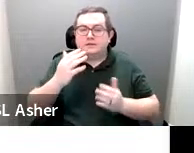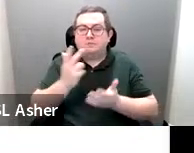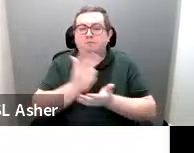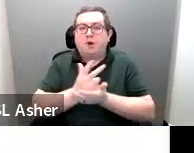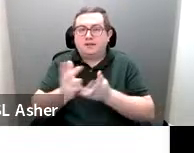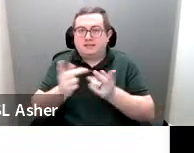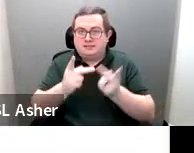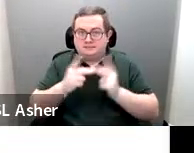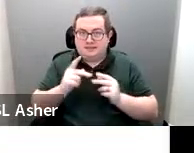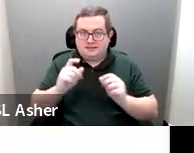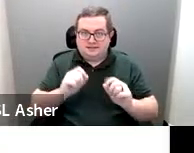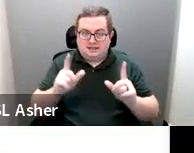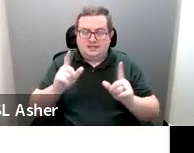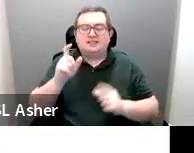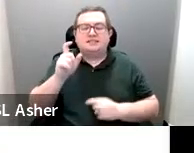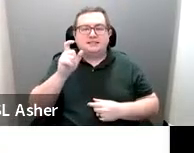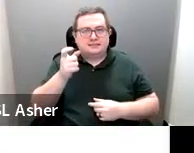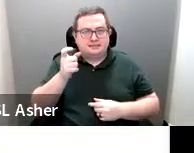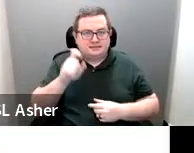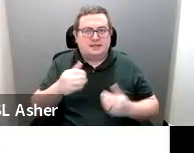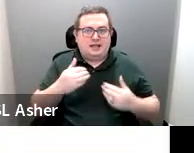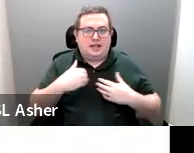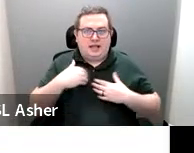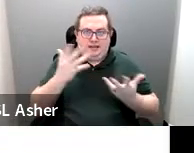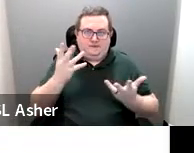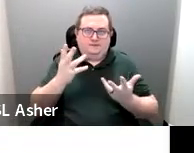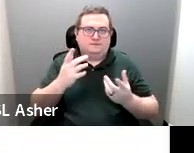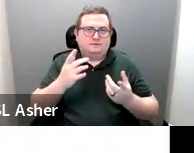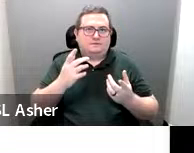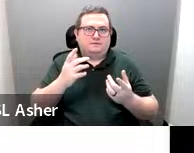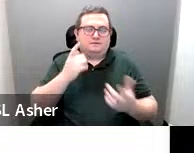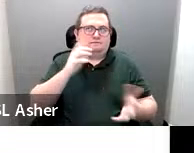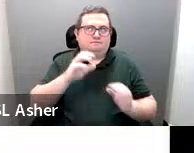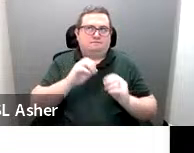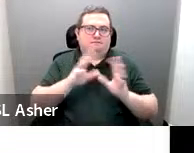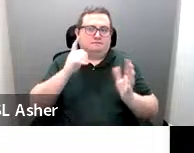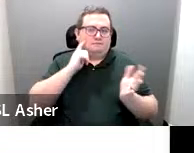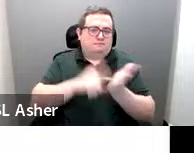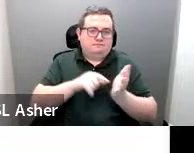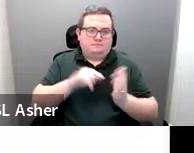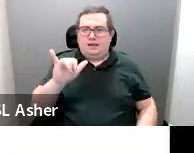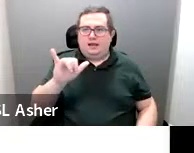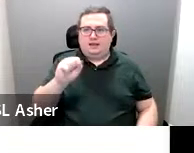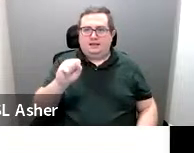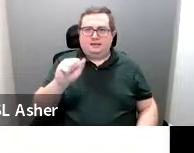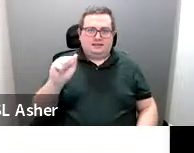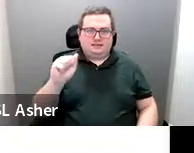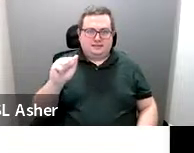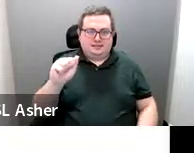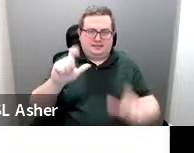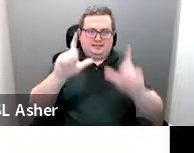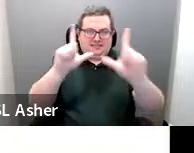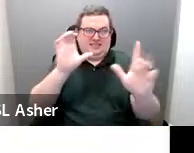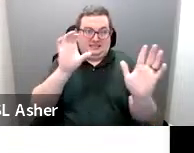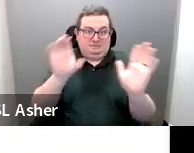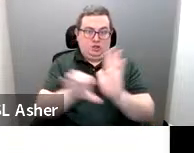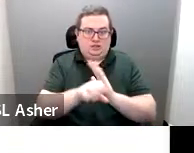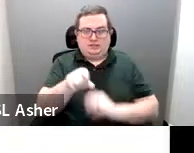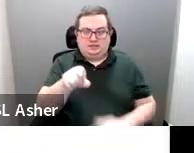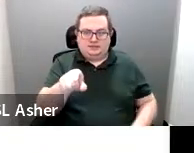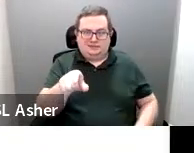need to include the international symbol of access, the ISA, and this is used to